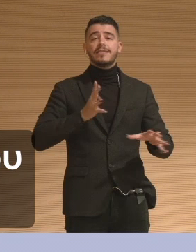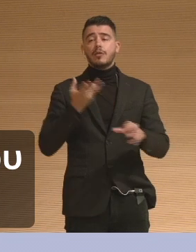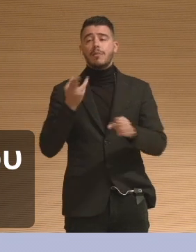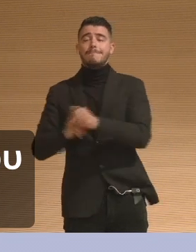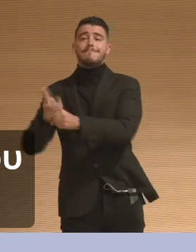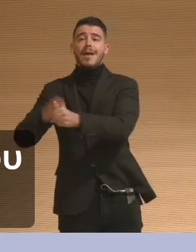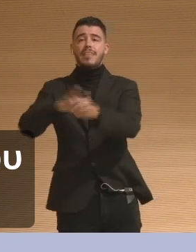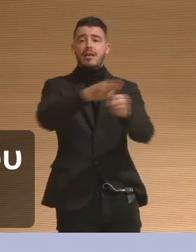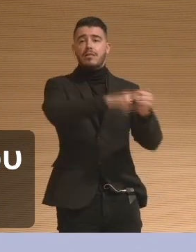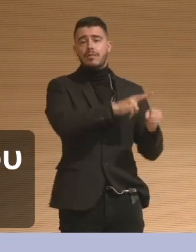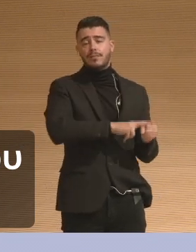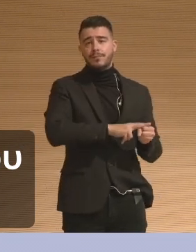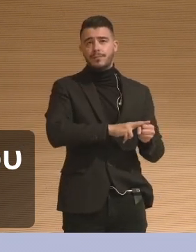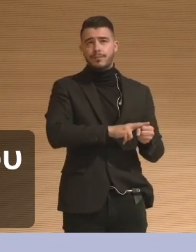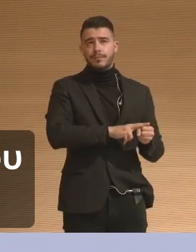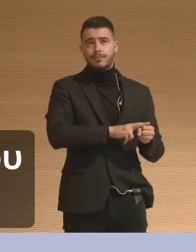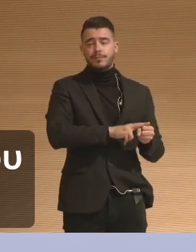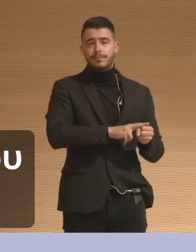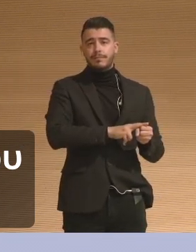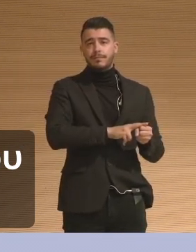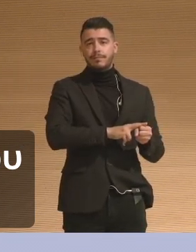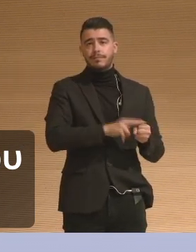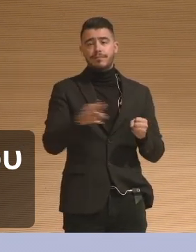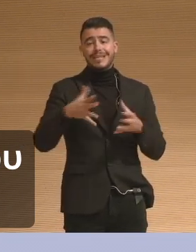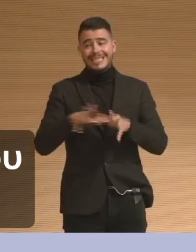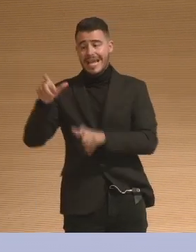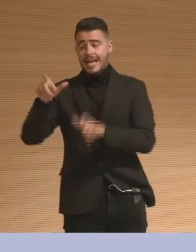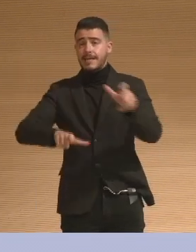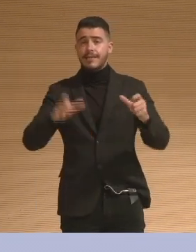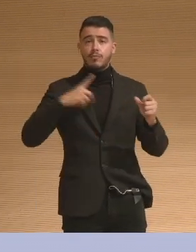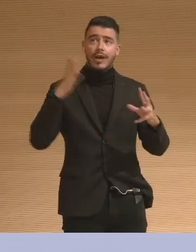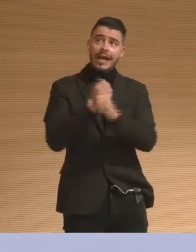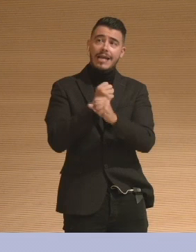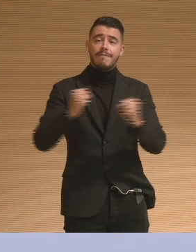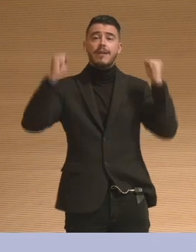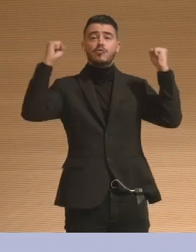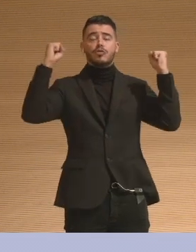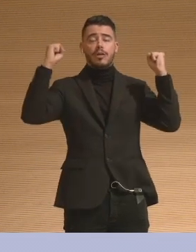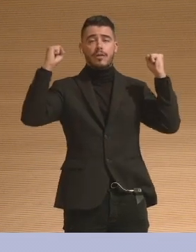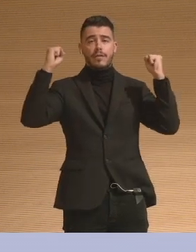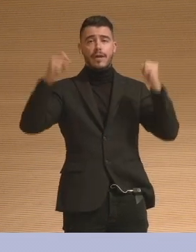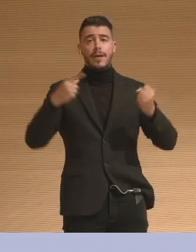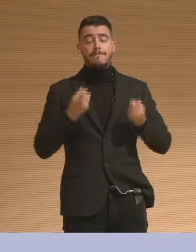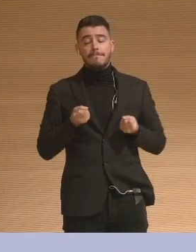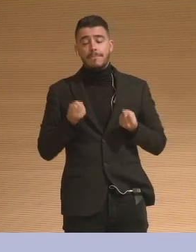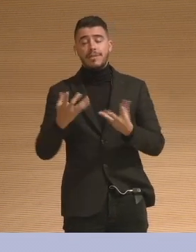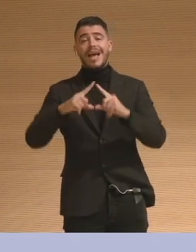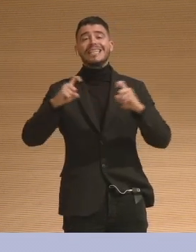all donating personal objects to the museum's collection, resoundingly